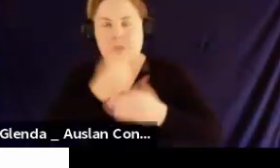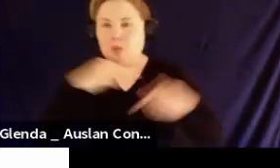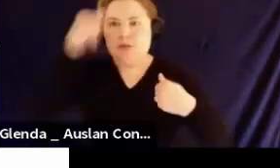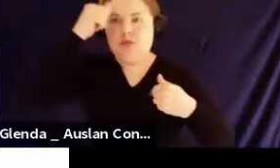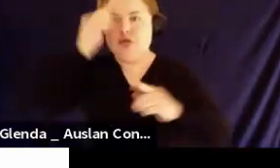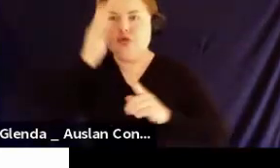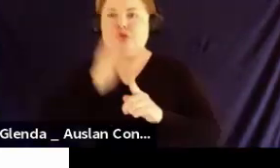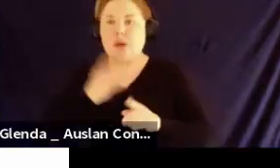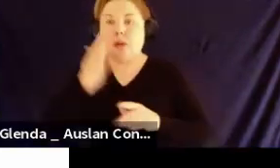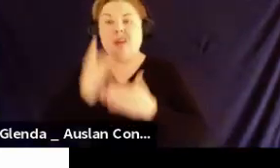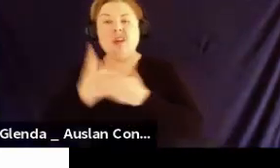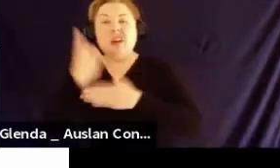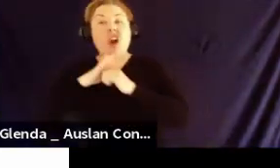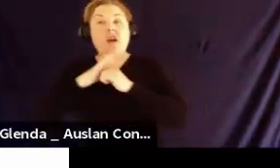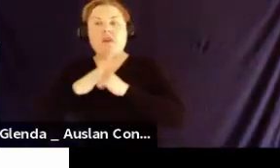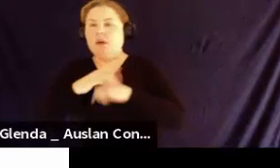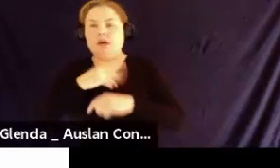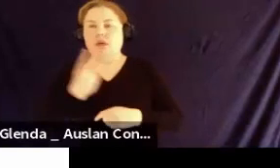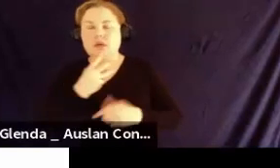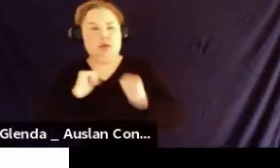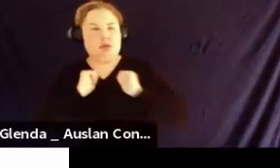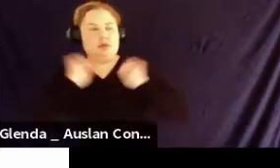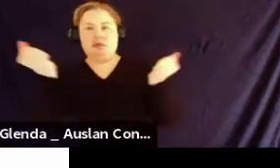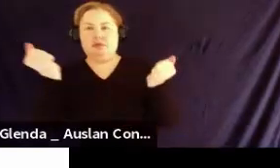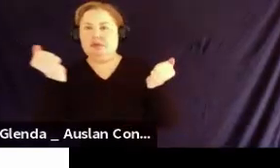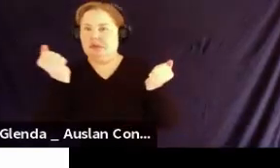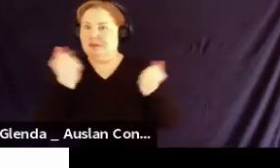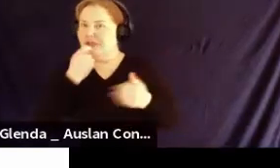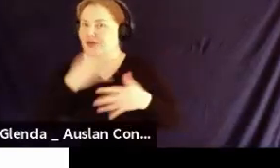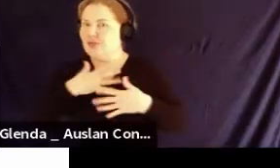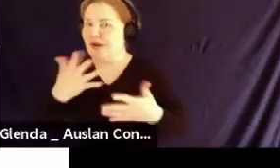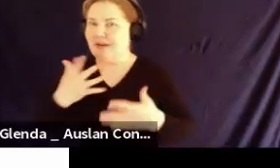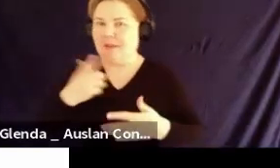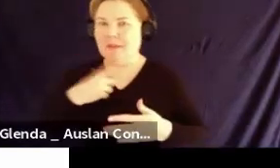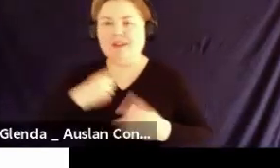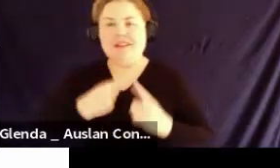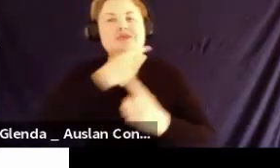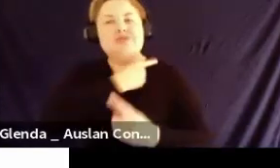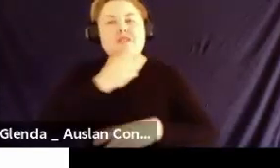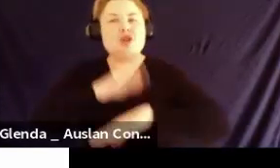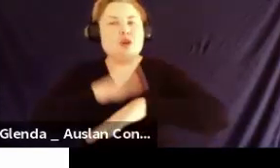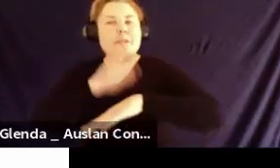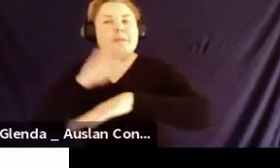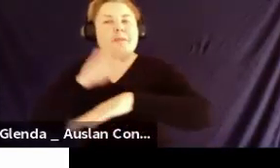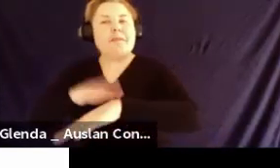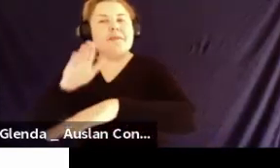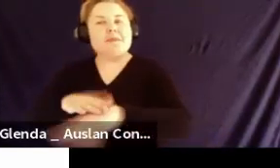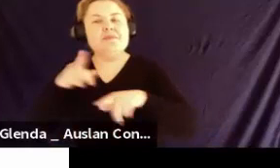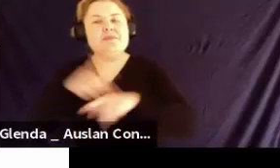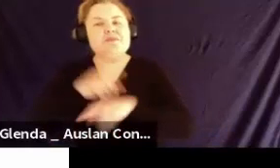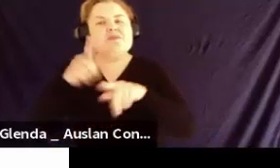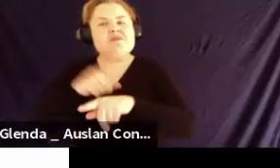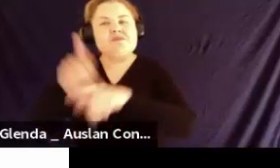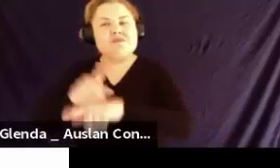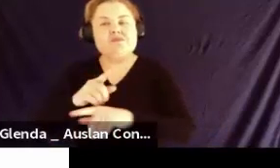surprise. All of the other things that we had to do, we had time to change and advocate and push or whatever.